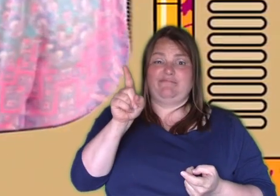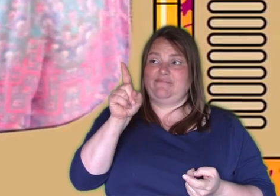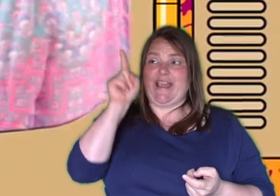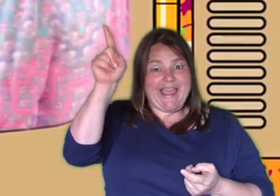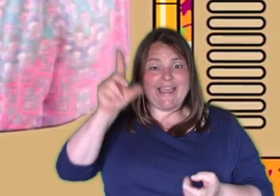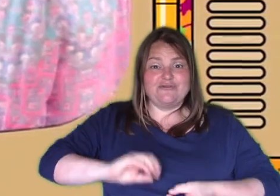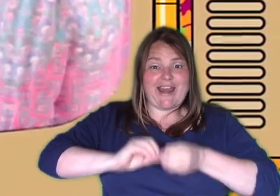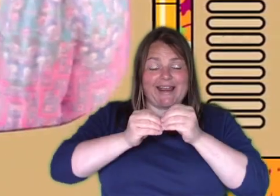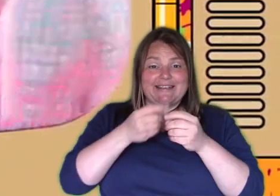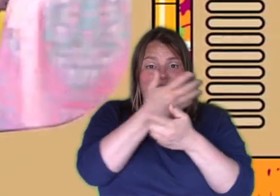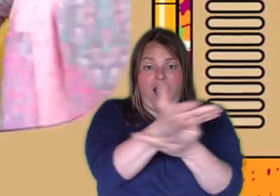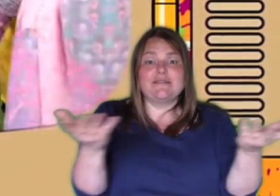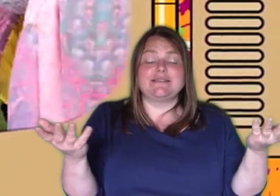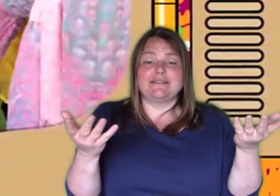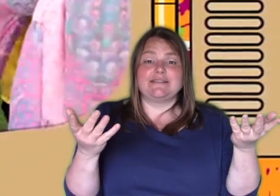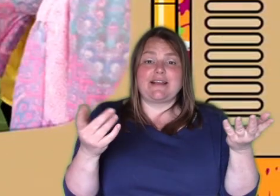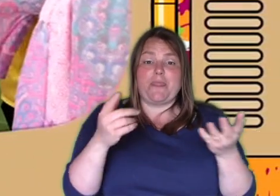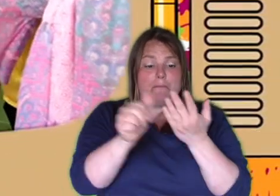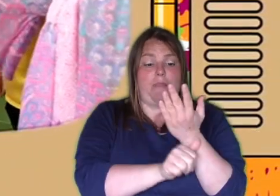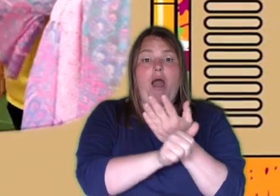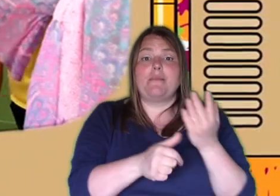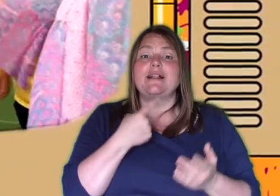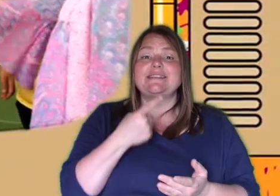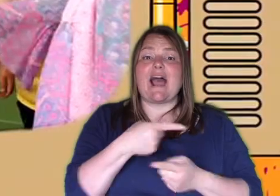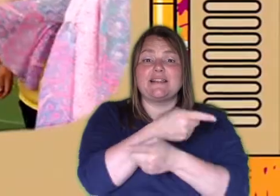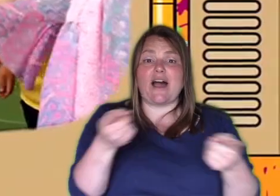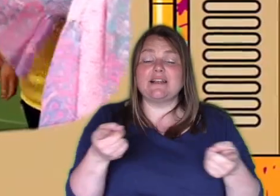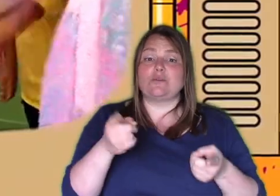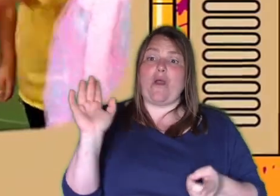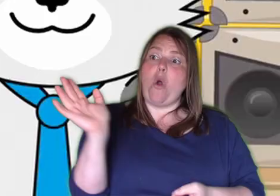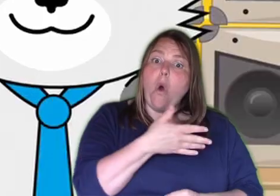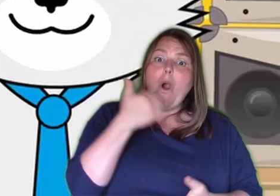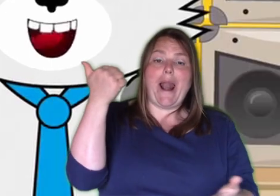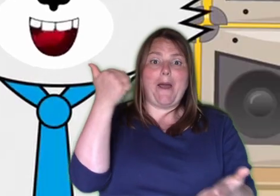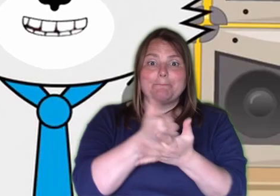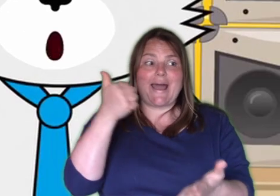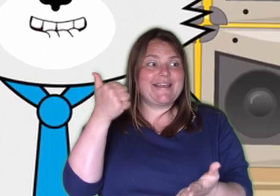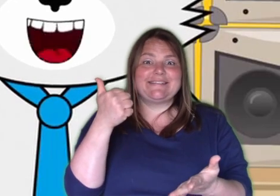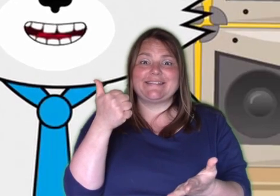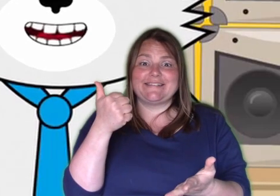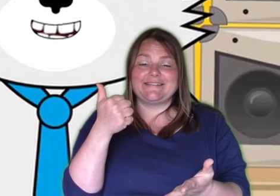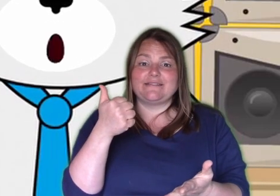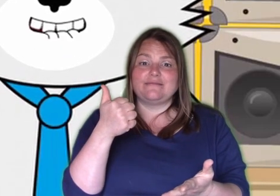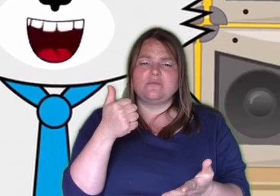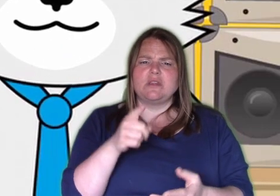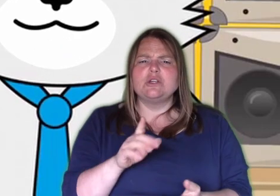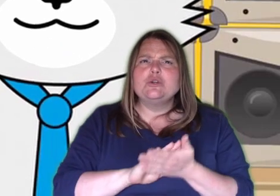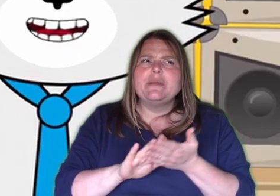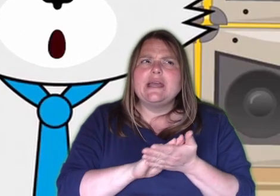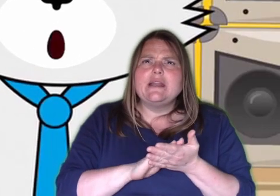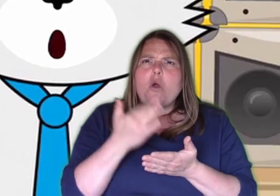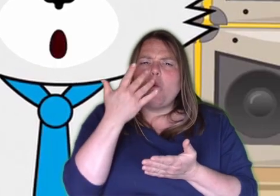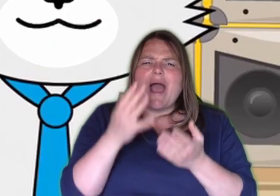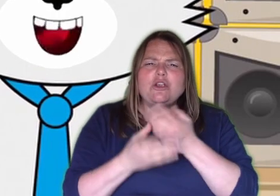us that we are all marvellously made. Isn't that amazing? Do you mean that when God made each one of us,